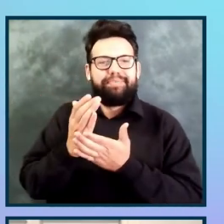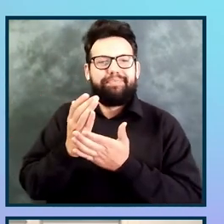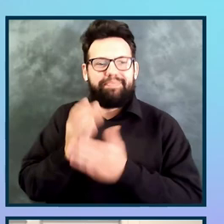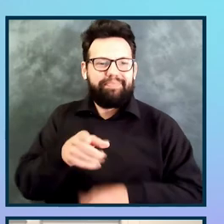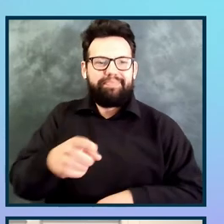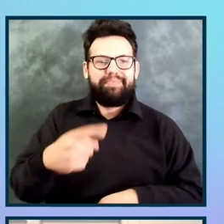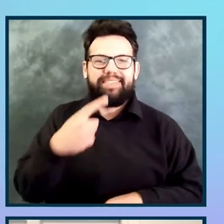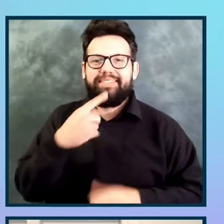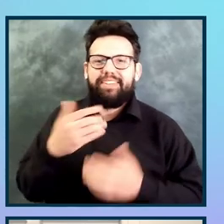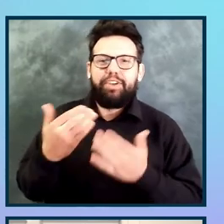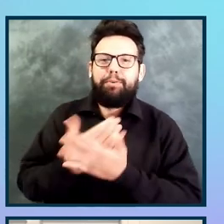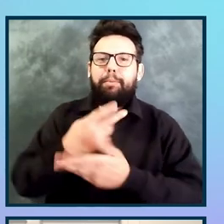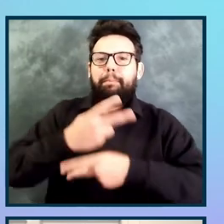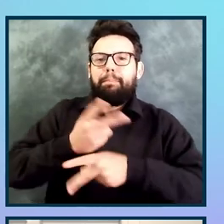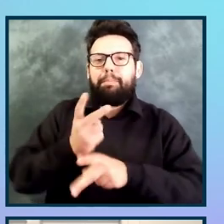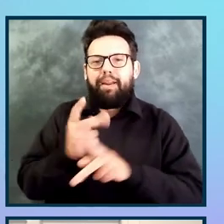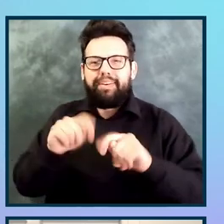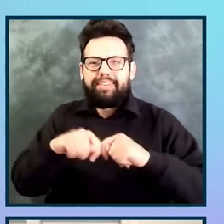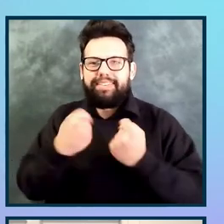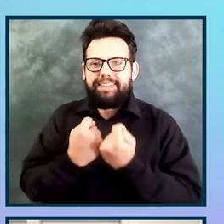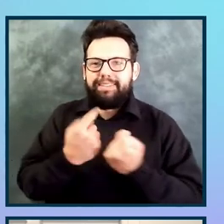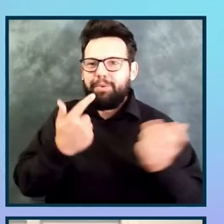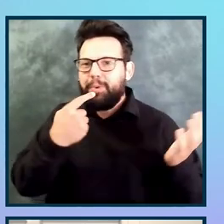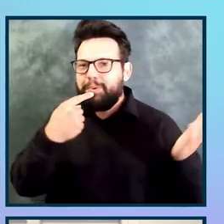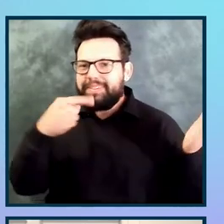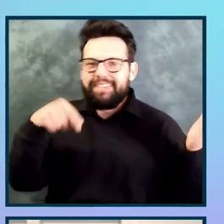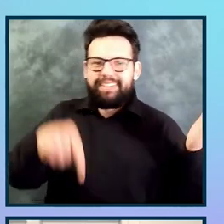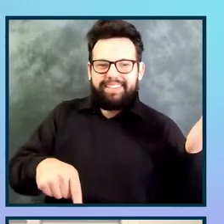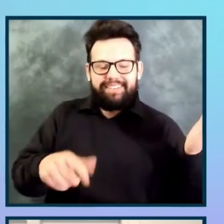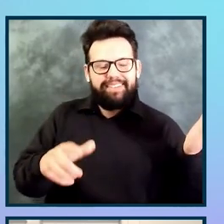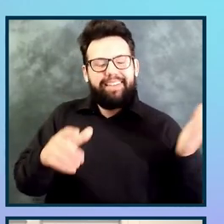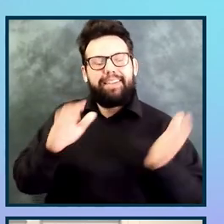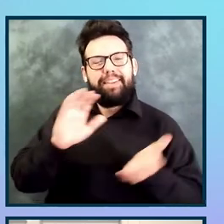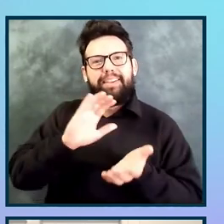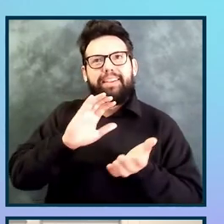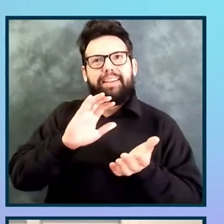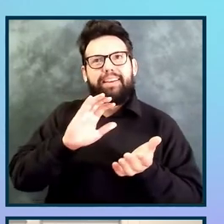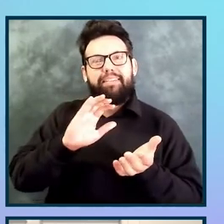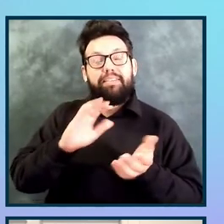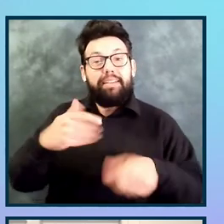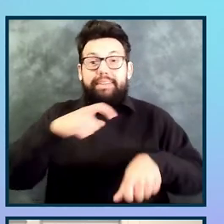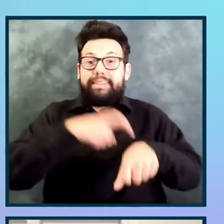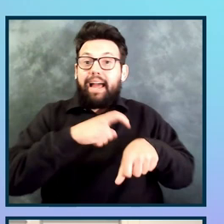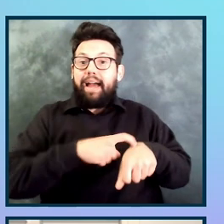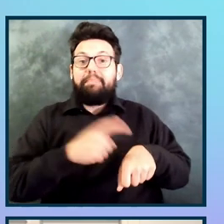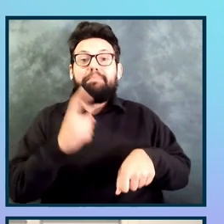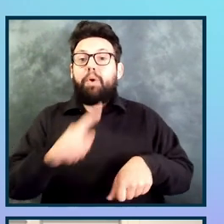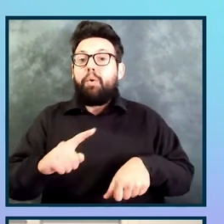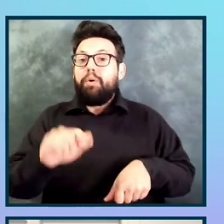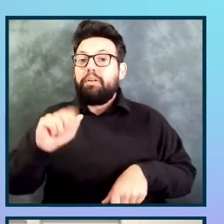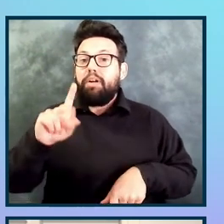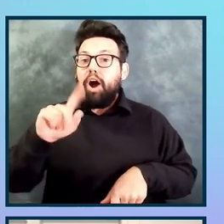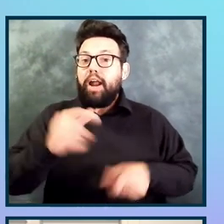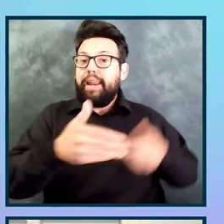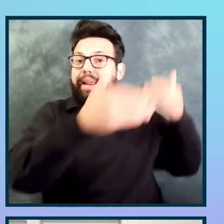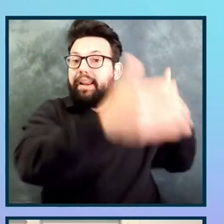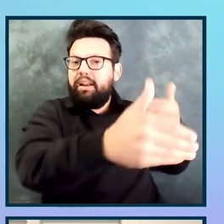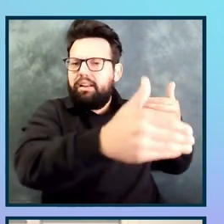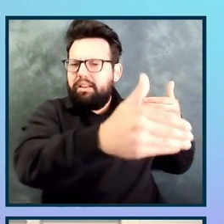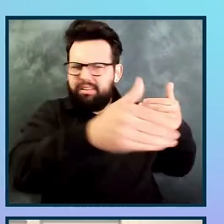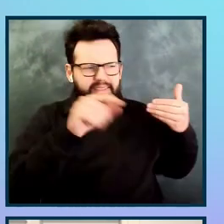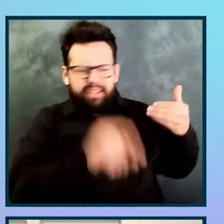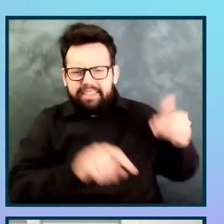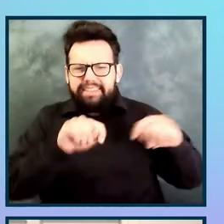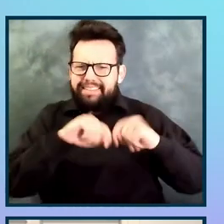product team, who dis? And it's because the amount of time it took for us to do the audit, the people that we talked to in the beginning were not the people we